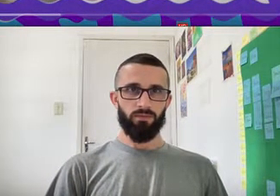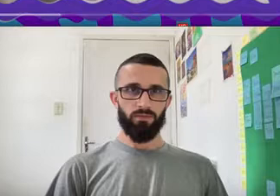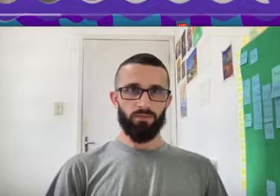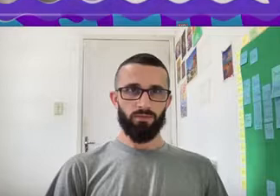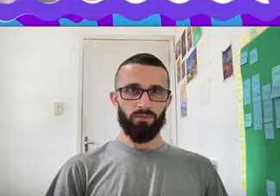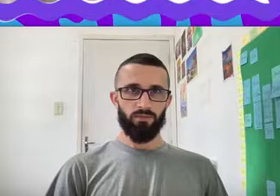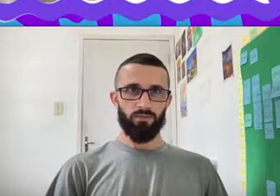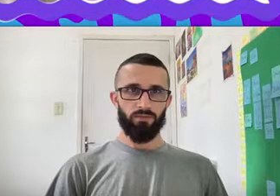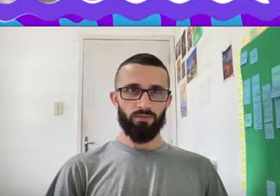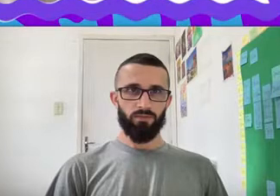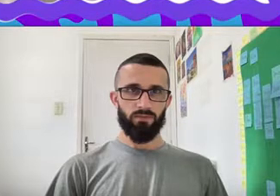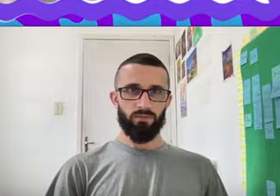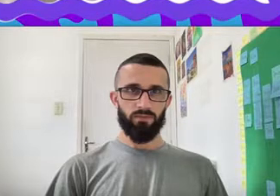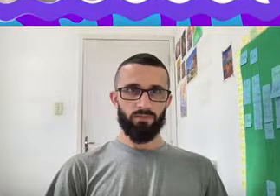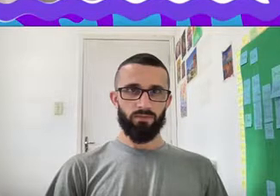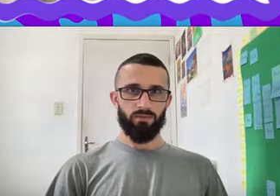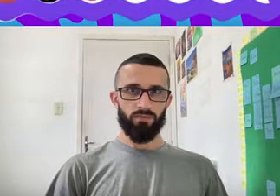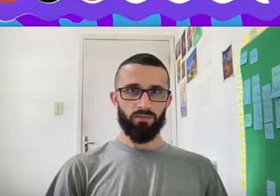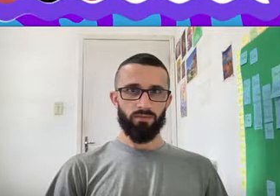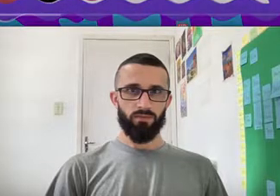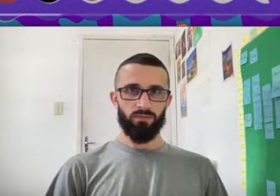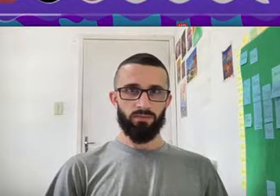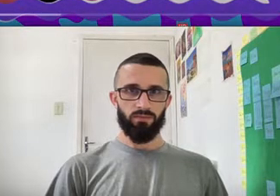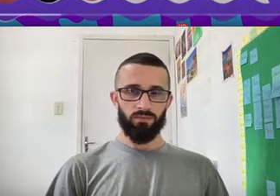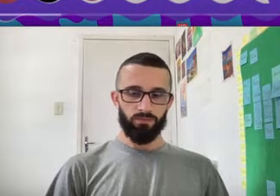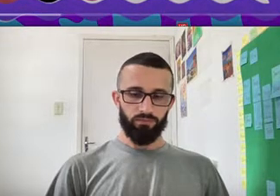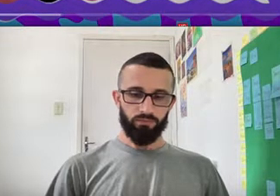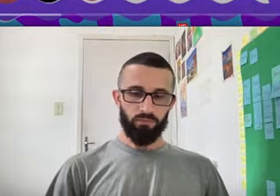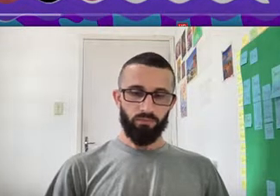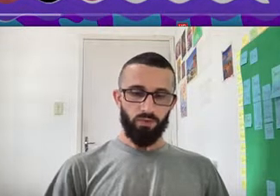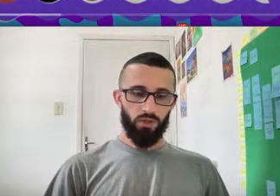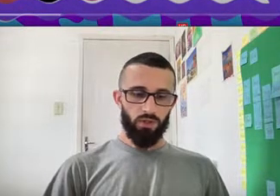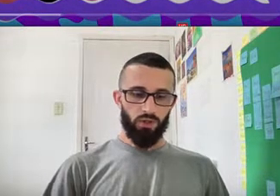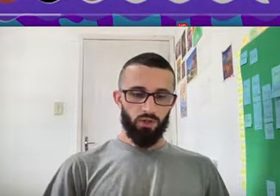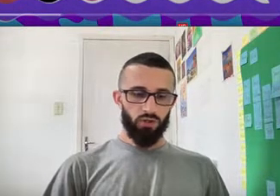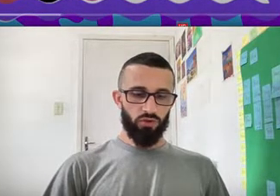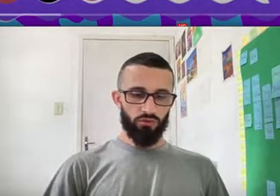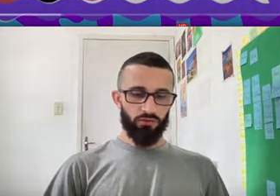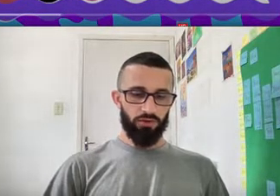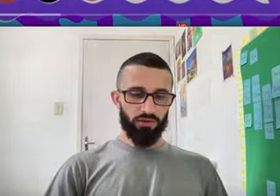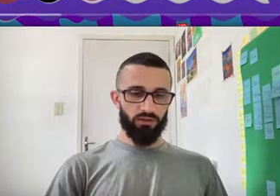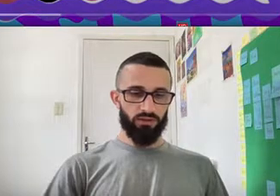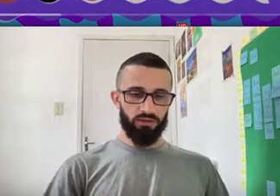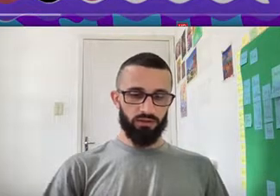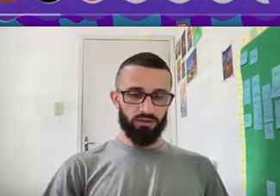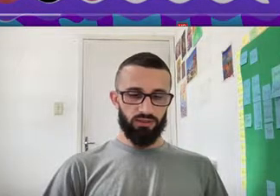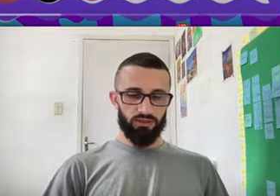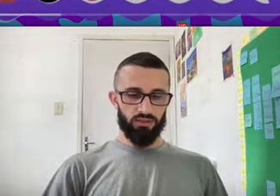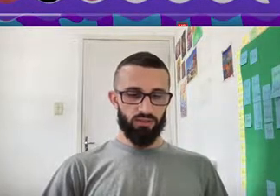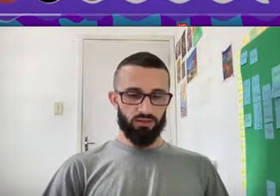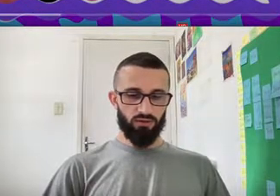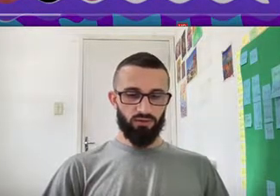95 33 Centavos 95